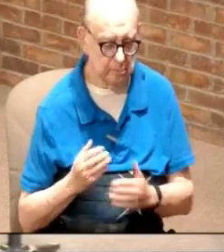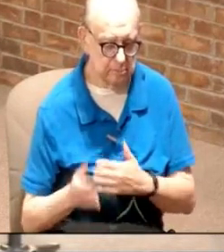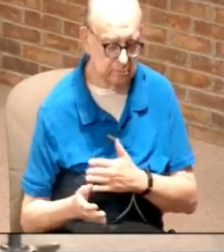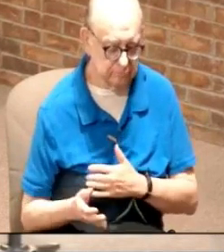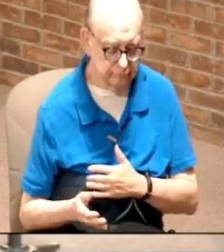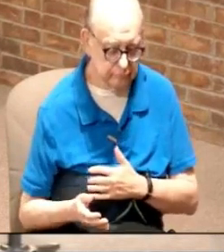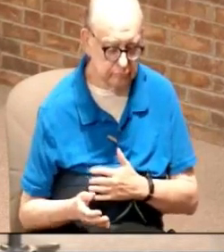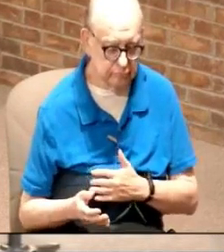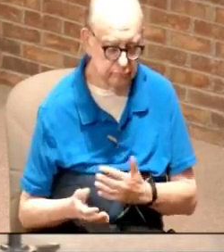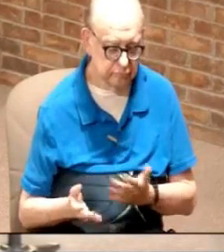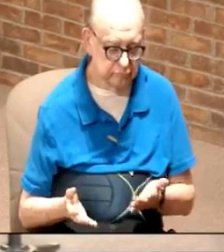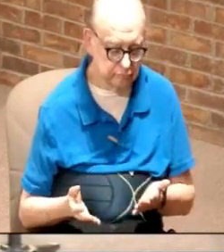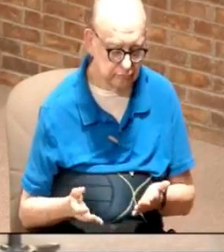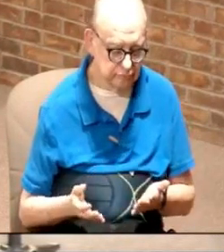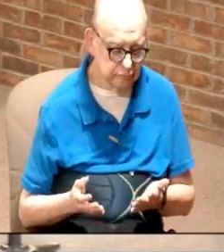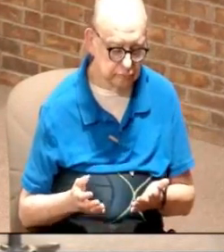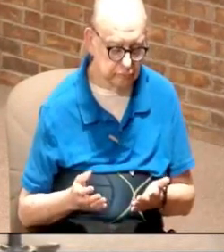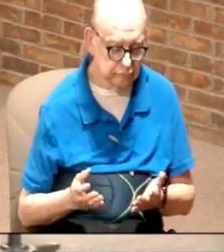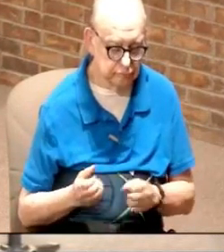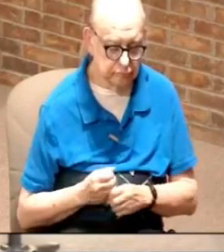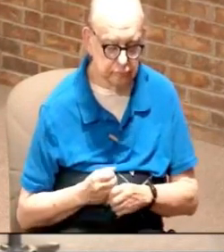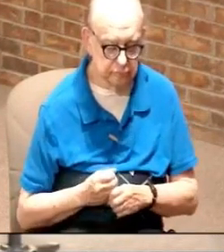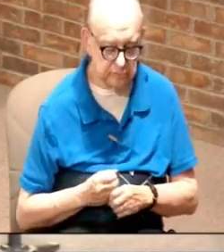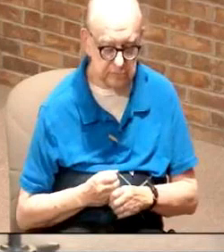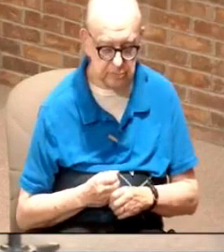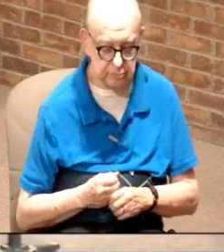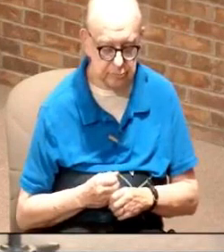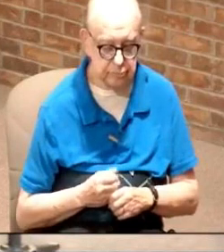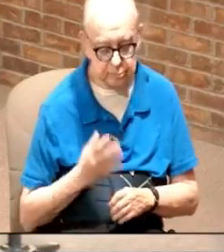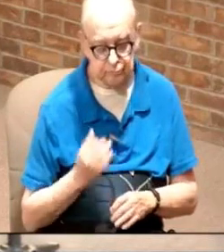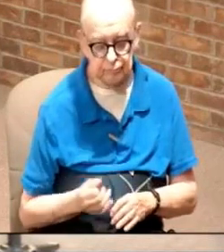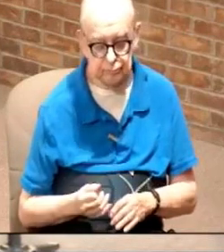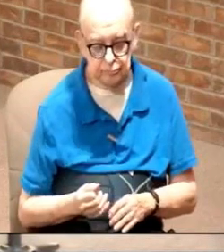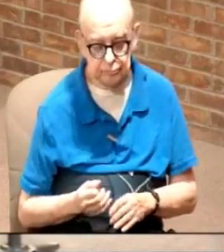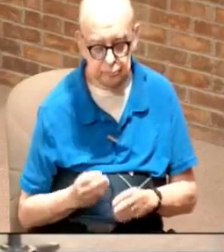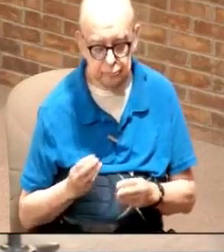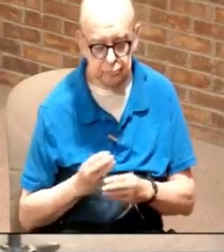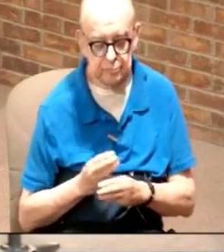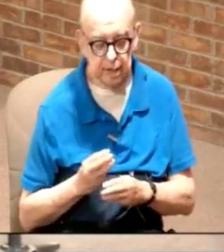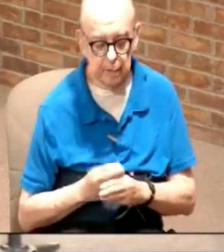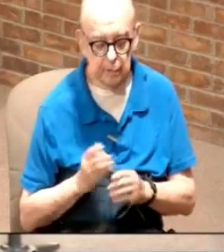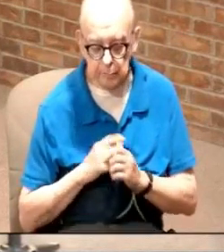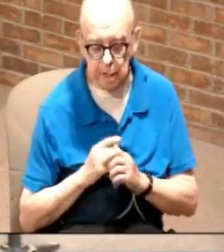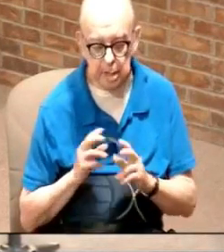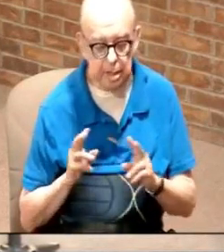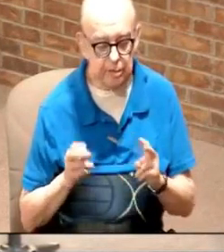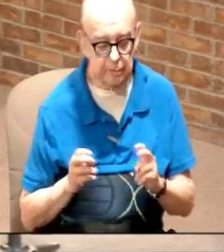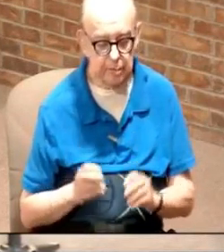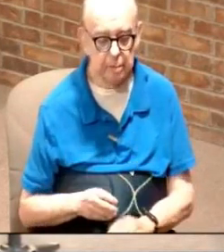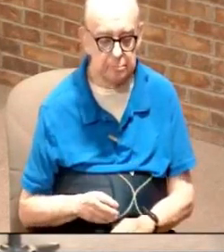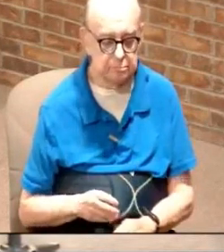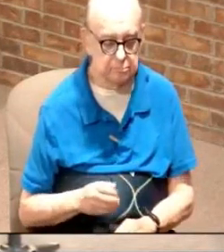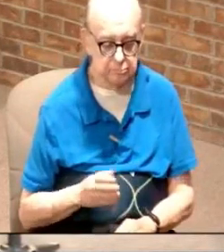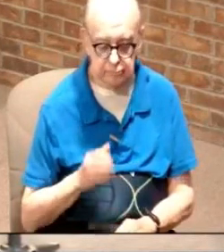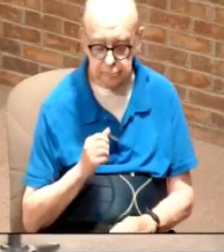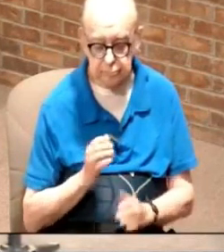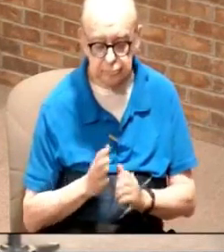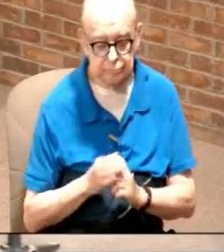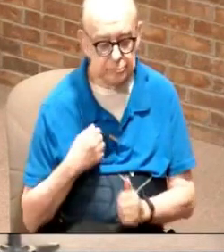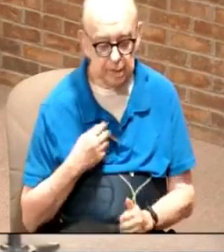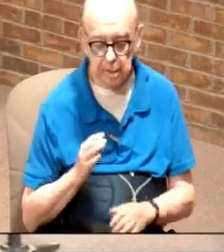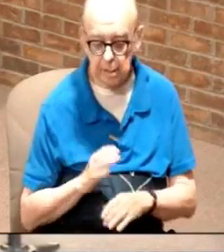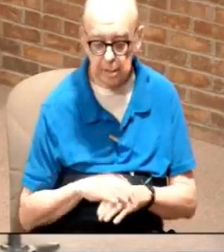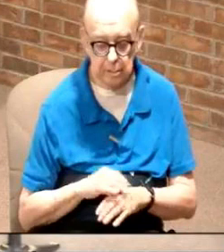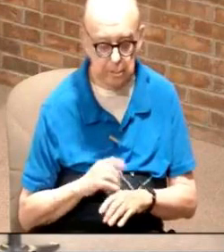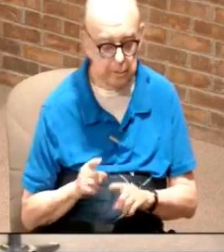certain level of math you got to take it so I got to take it because why math was my subject okay don't ask me about English